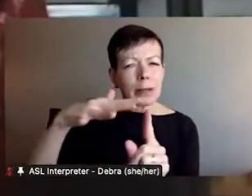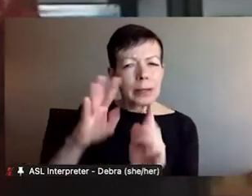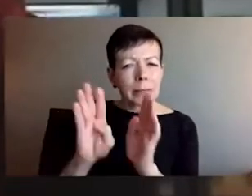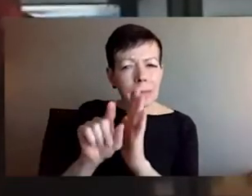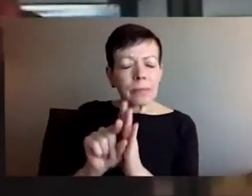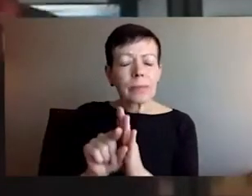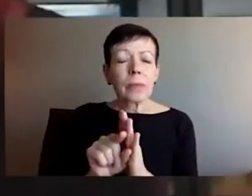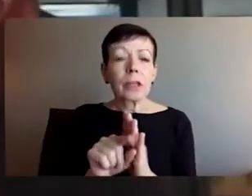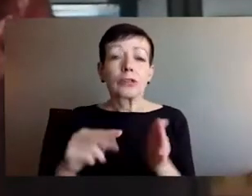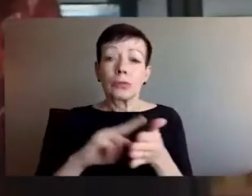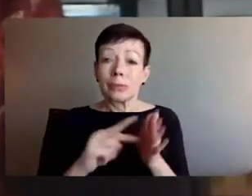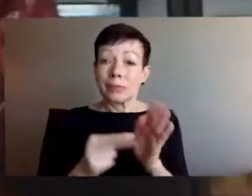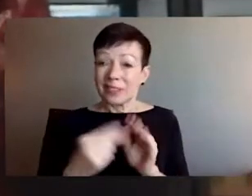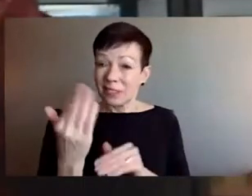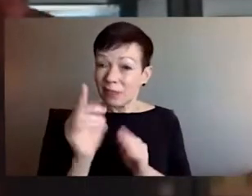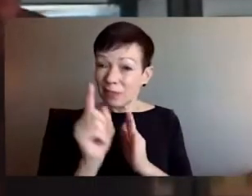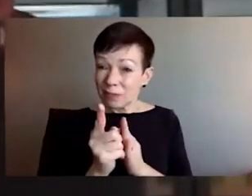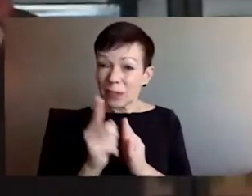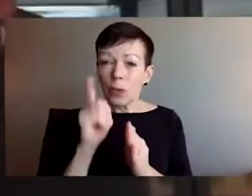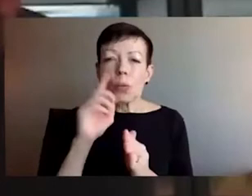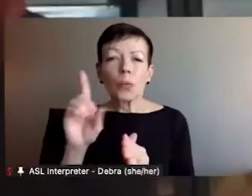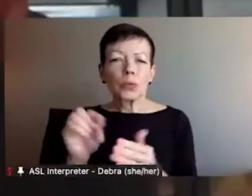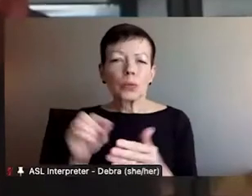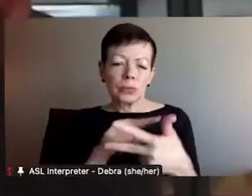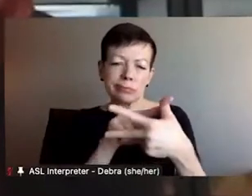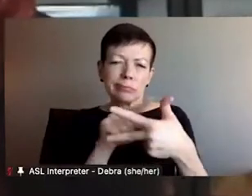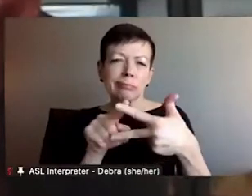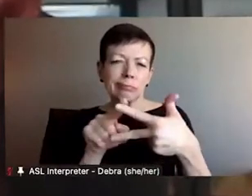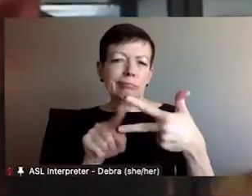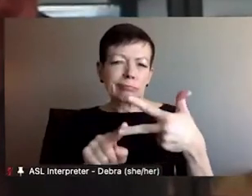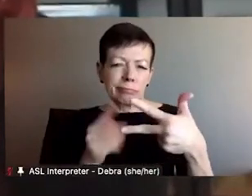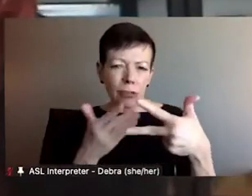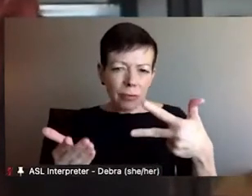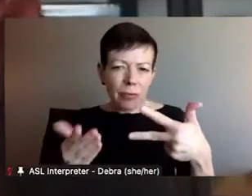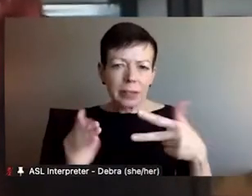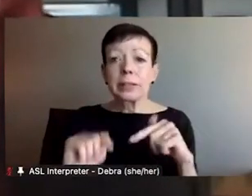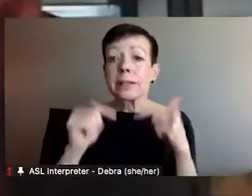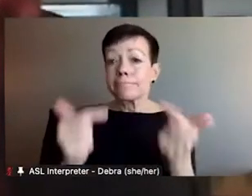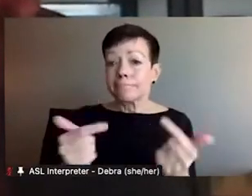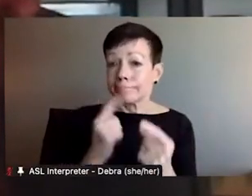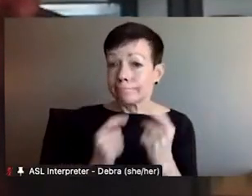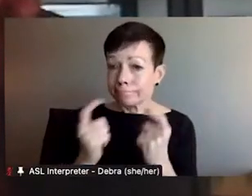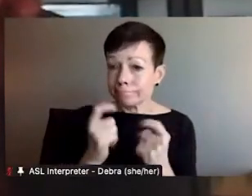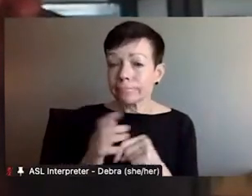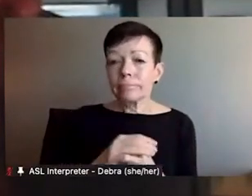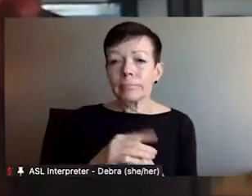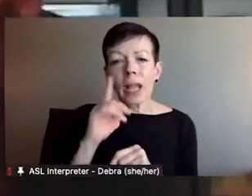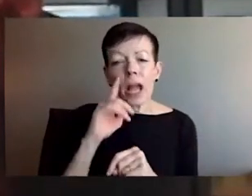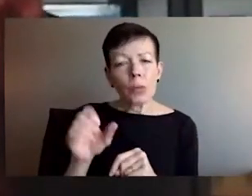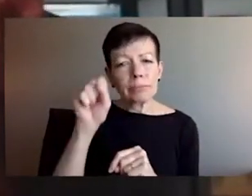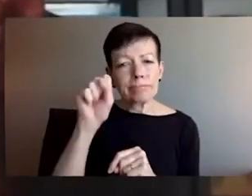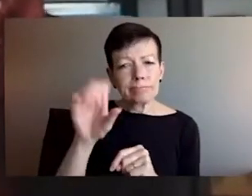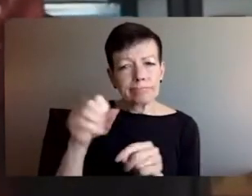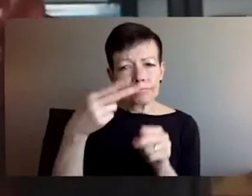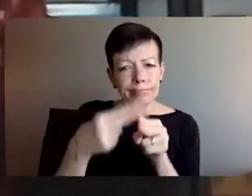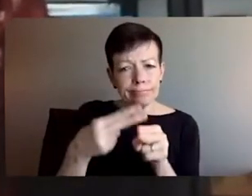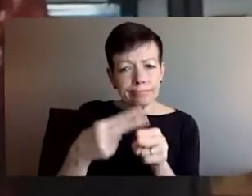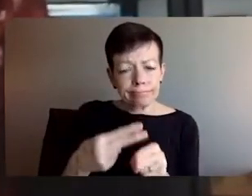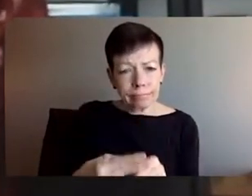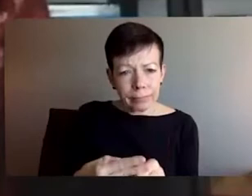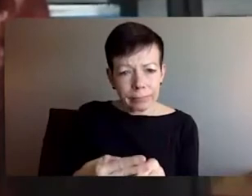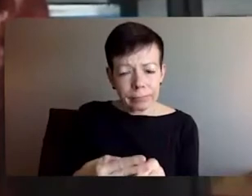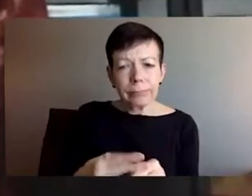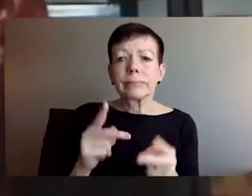I'm delighted to take part in this special artistic operation. I've been asked to provide some context,